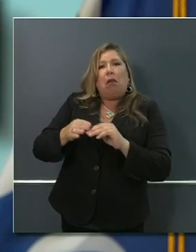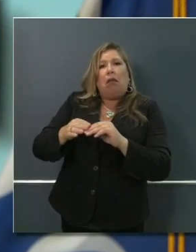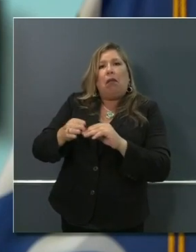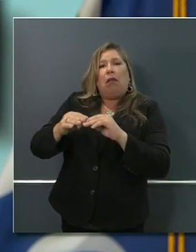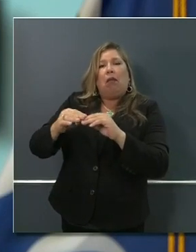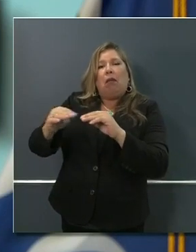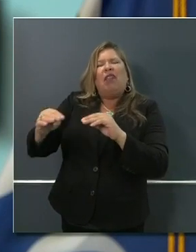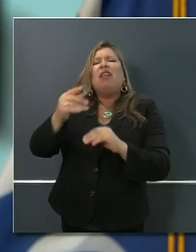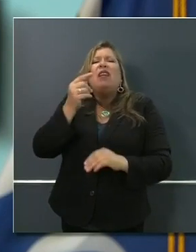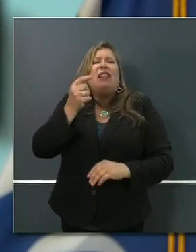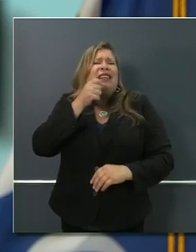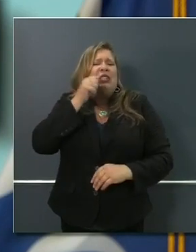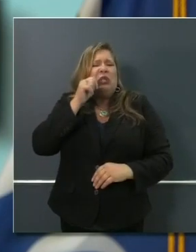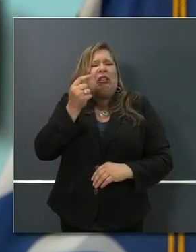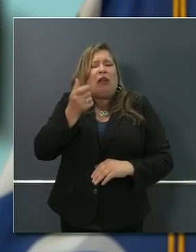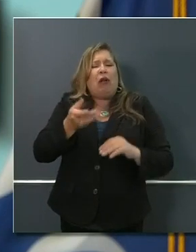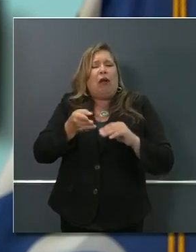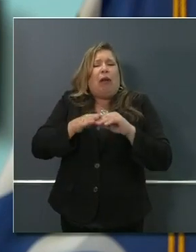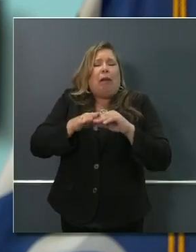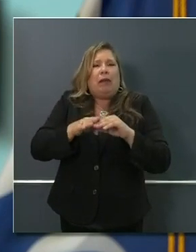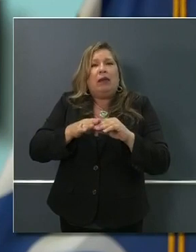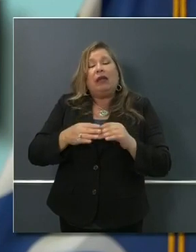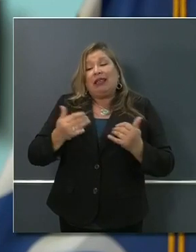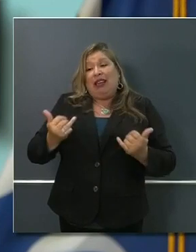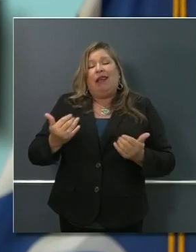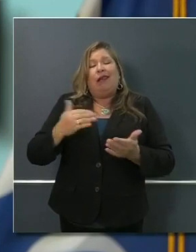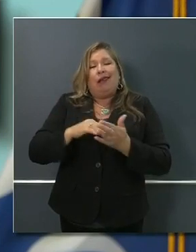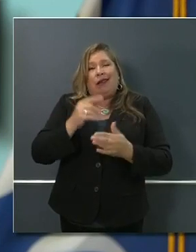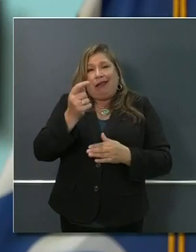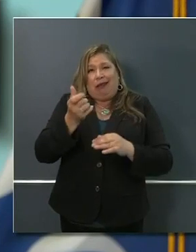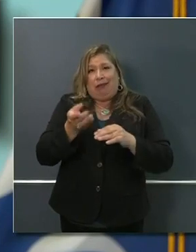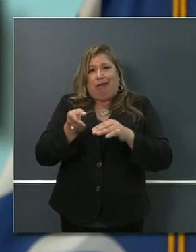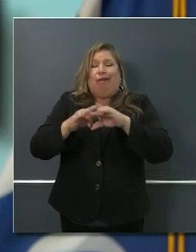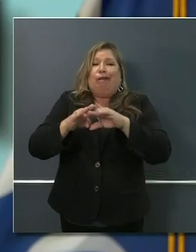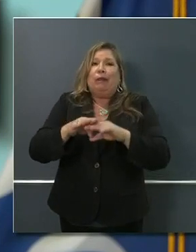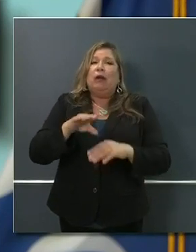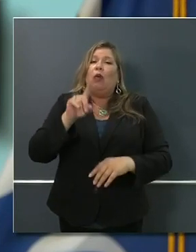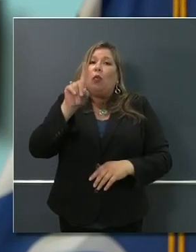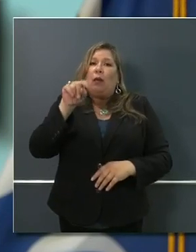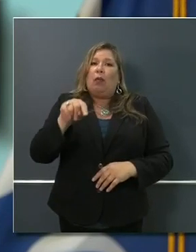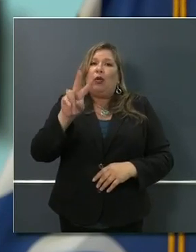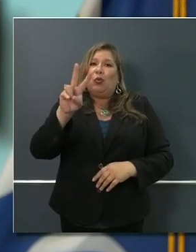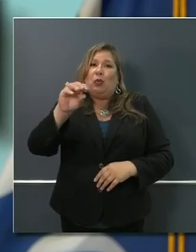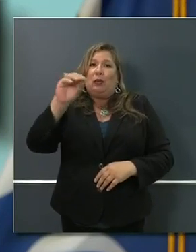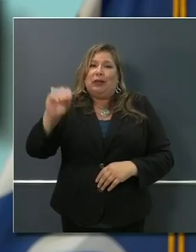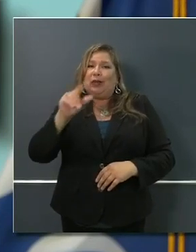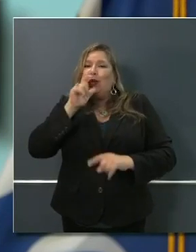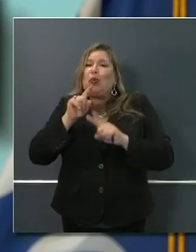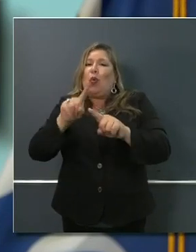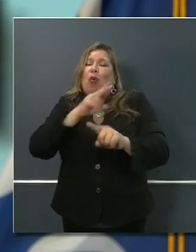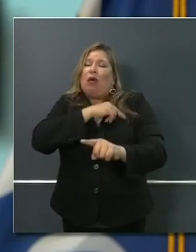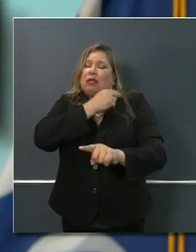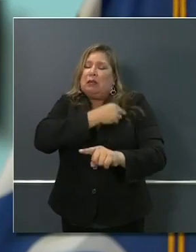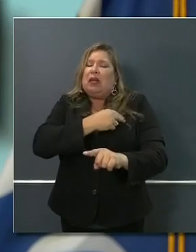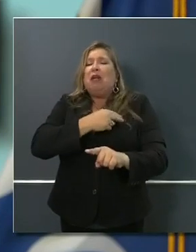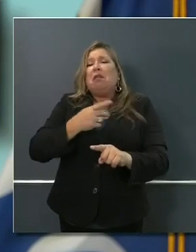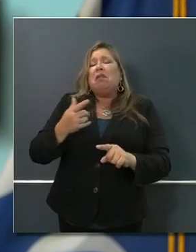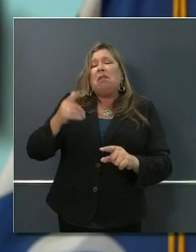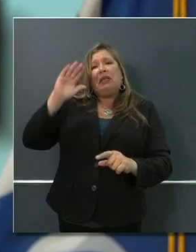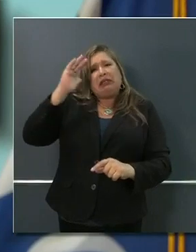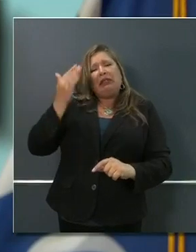modestly. Today, it went up yet again modestly, about 1.2 percent. Still within the margin of stability,